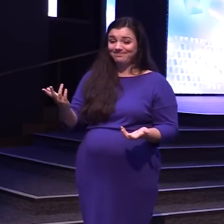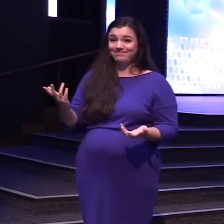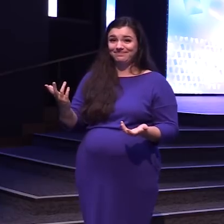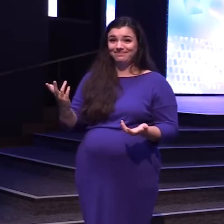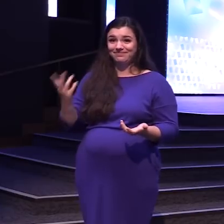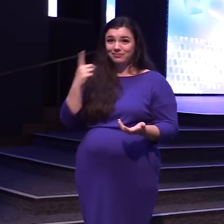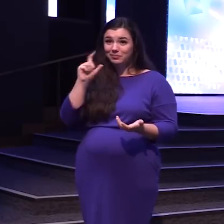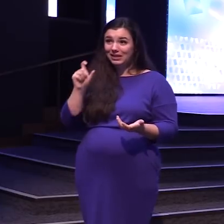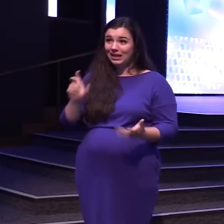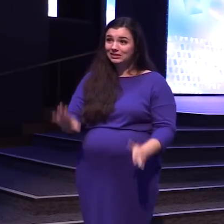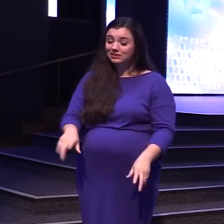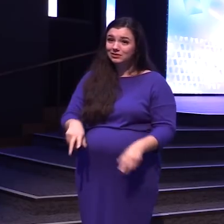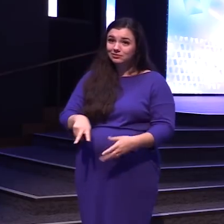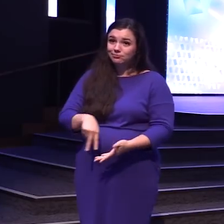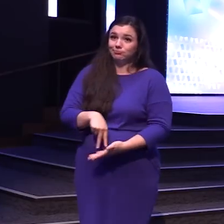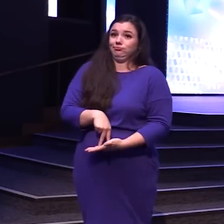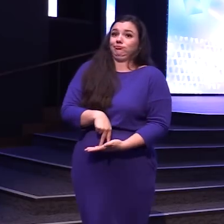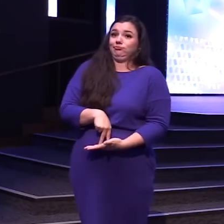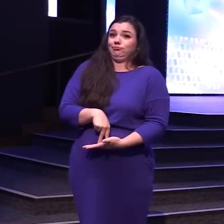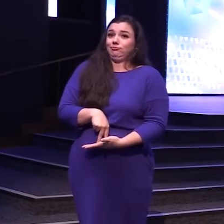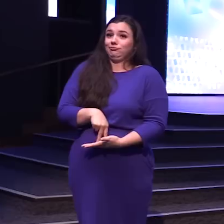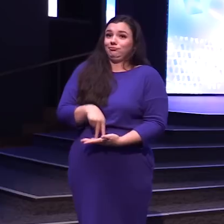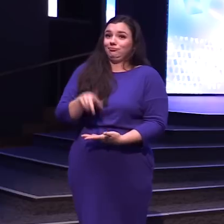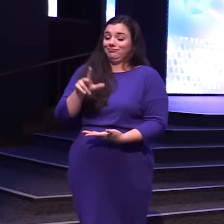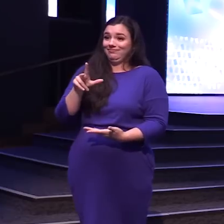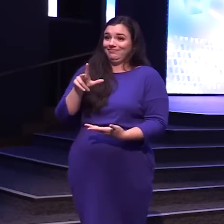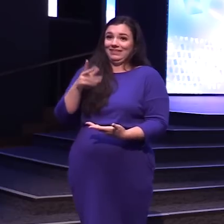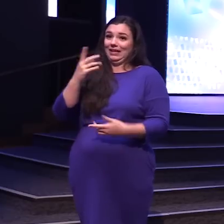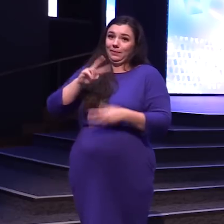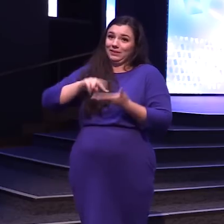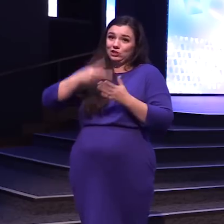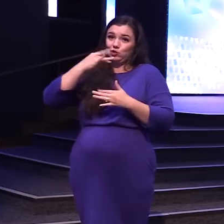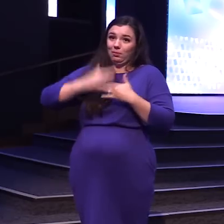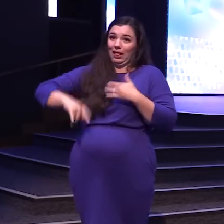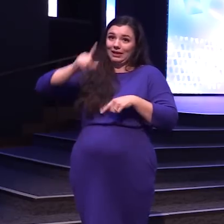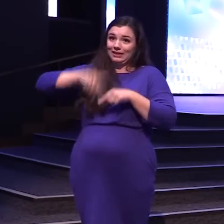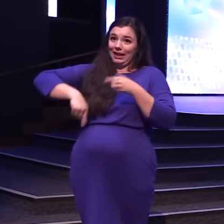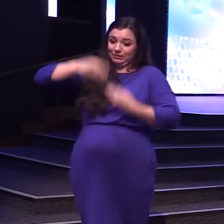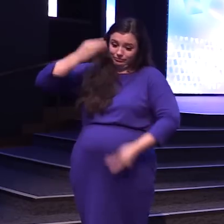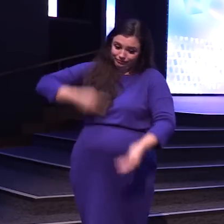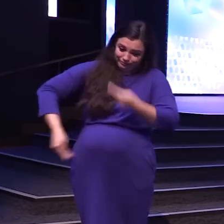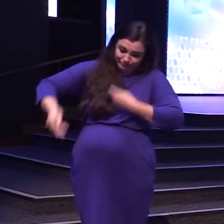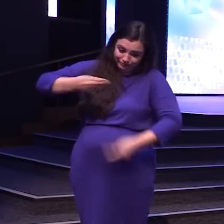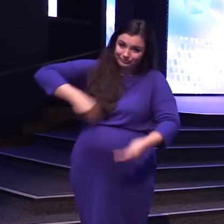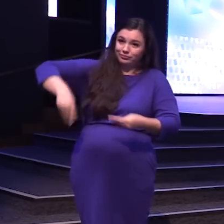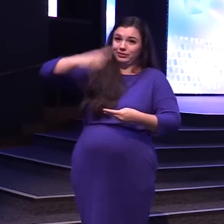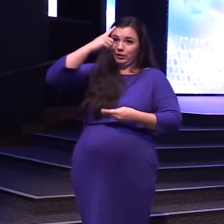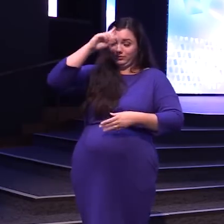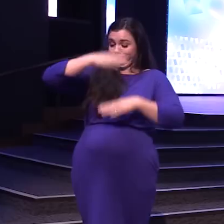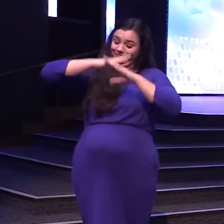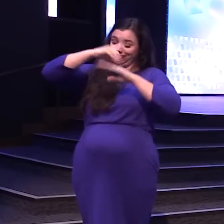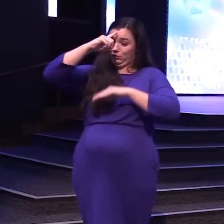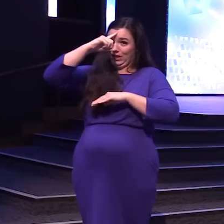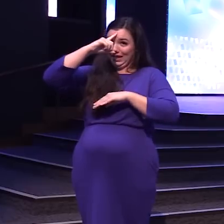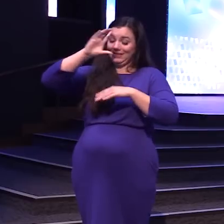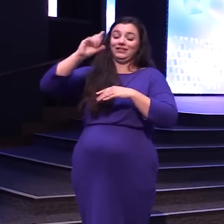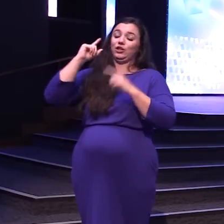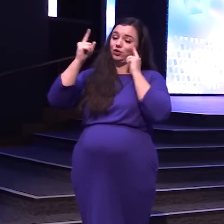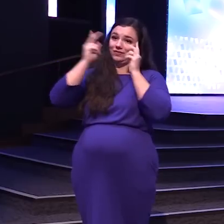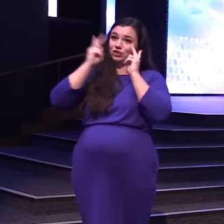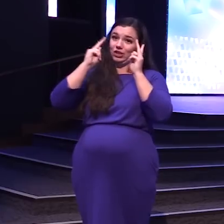Because you locked your knees Cut off circulation To your brain And lost your vision